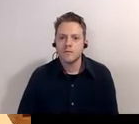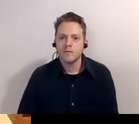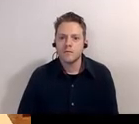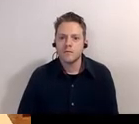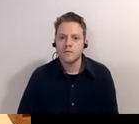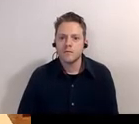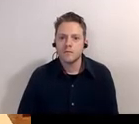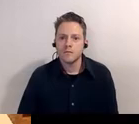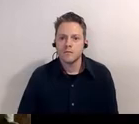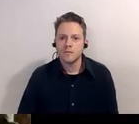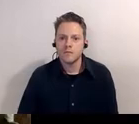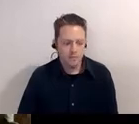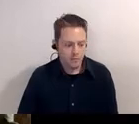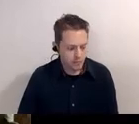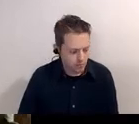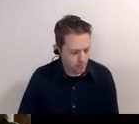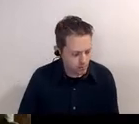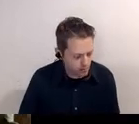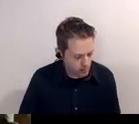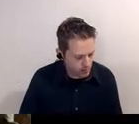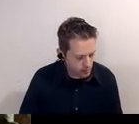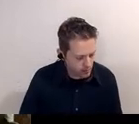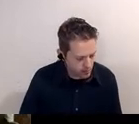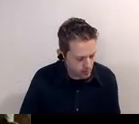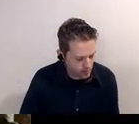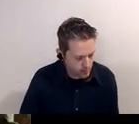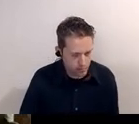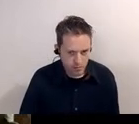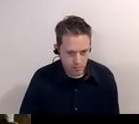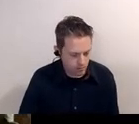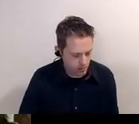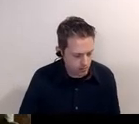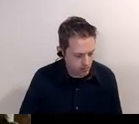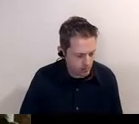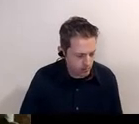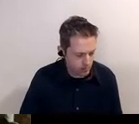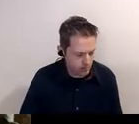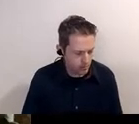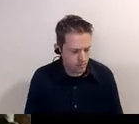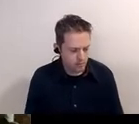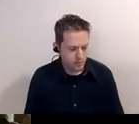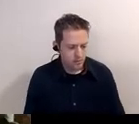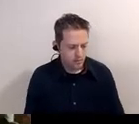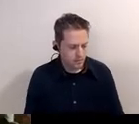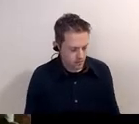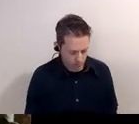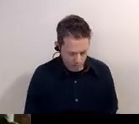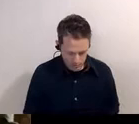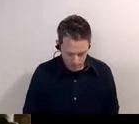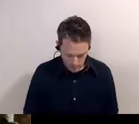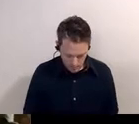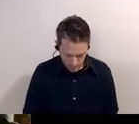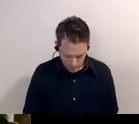this is a very rare postcard it's called making bull durham and